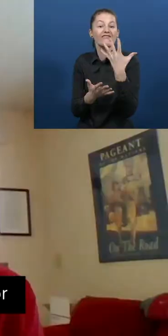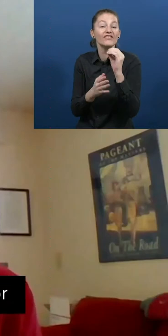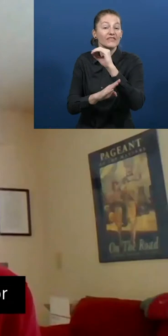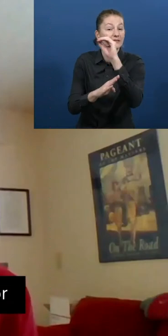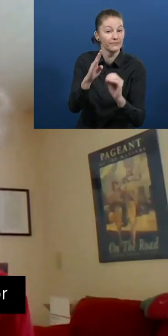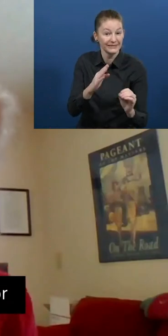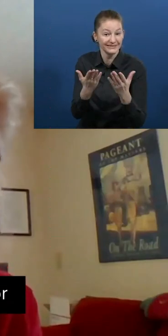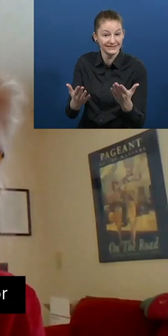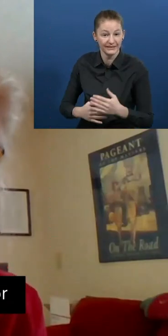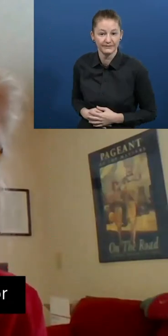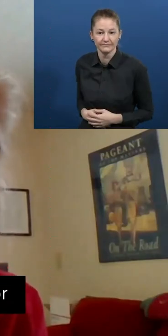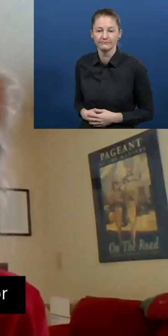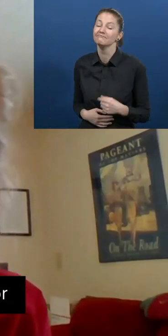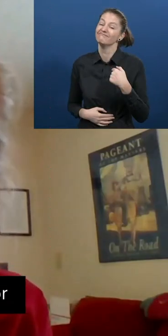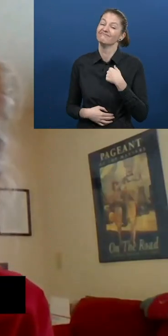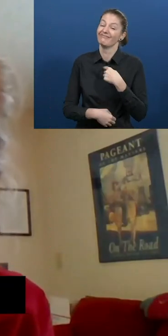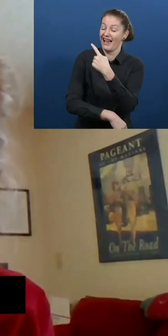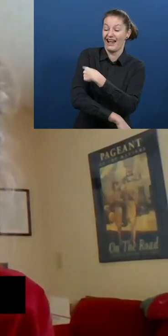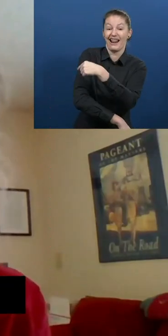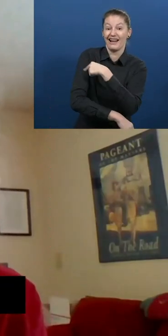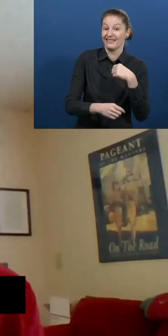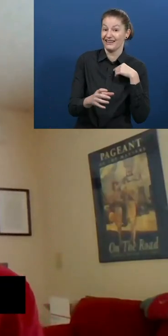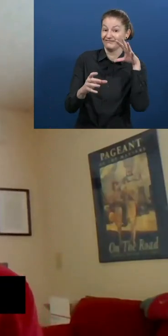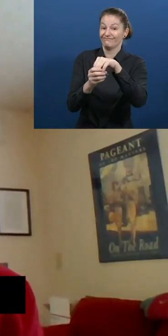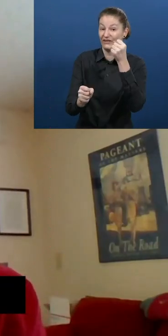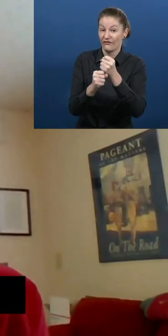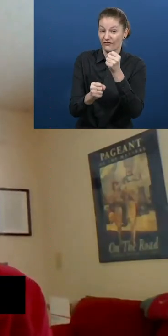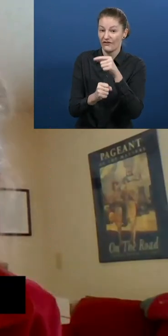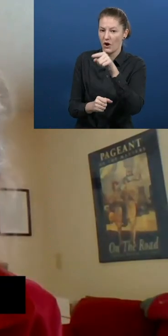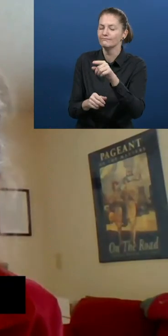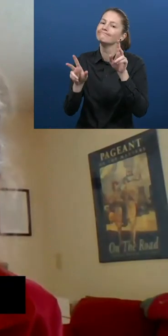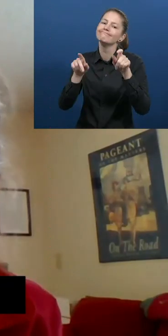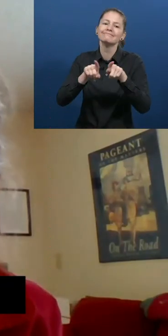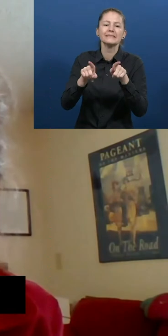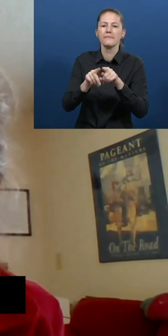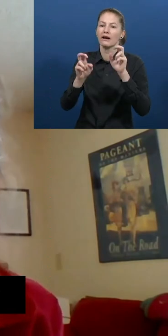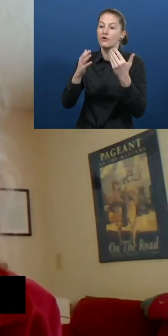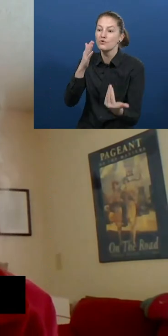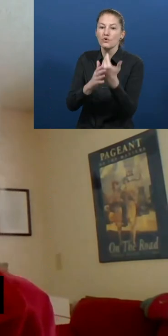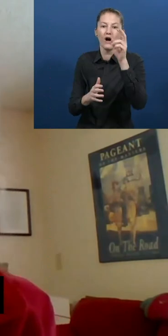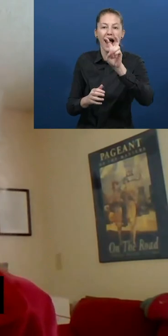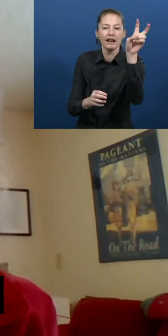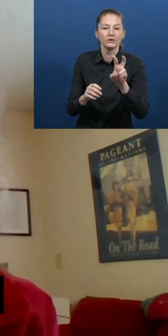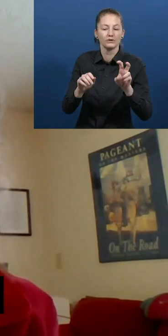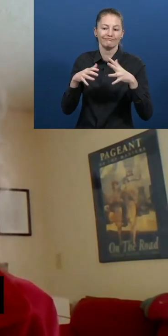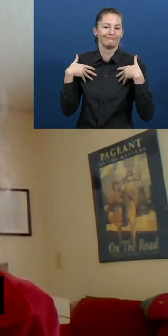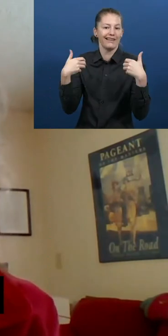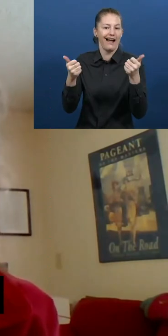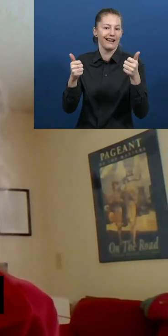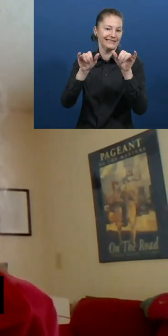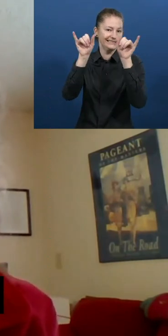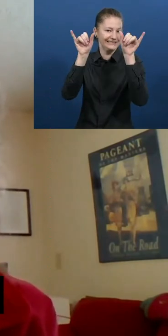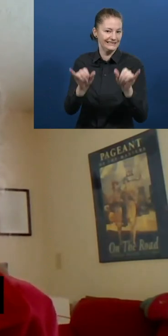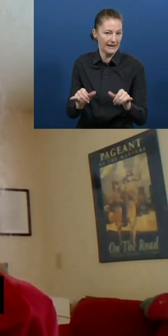And I had the opportunity to work for a community-based client for executing a new electronic health record